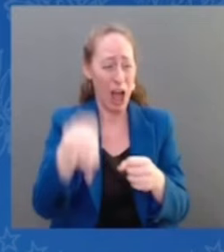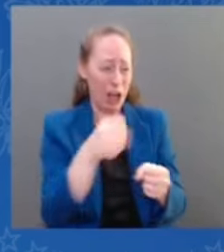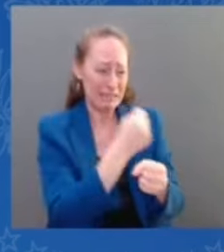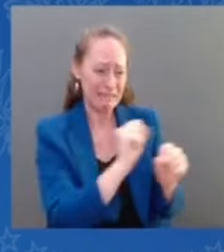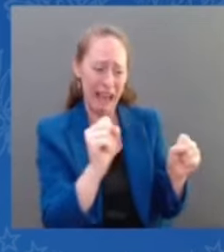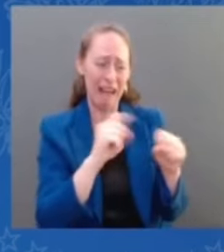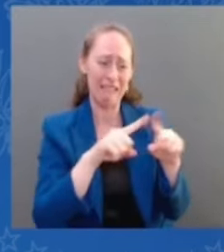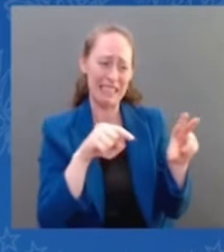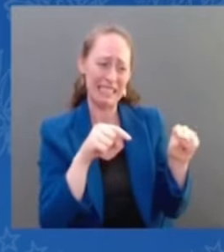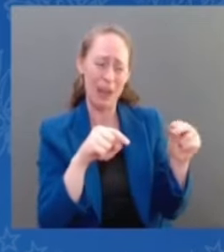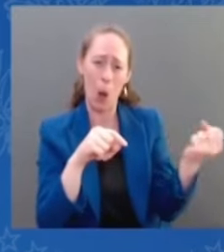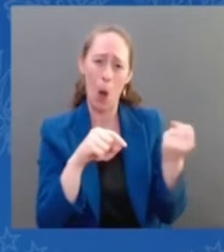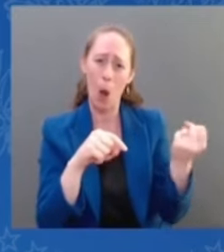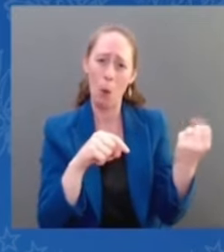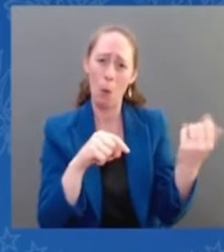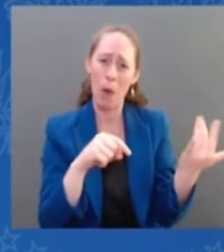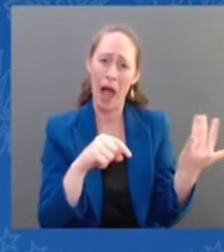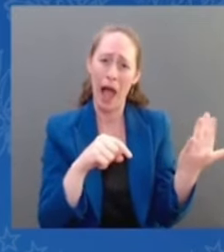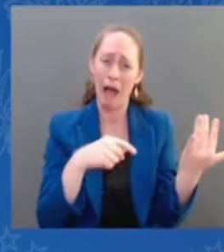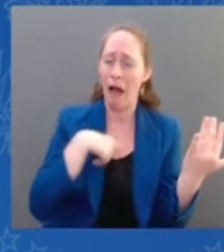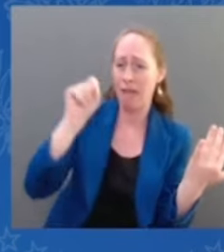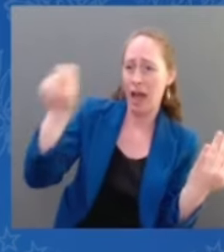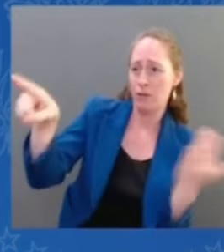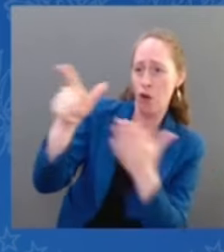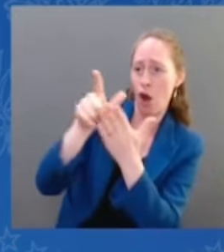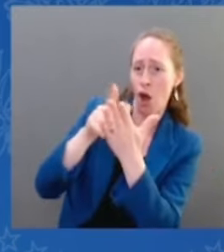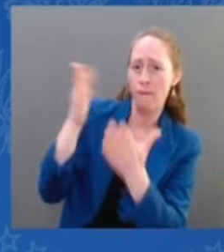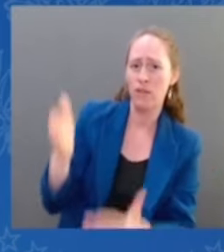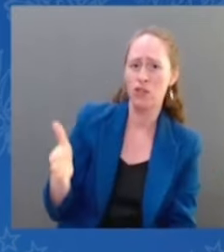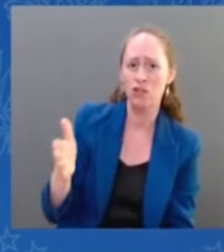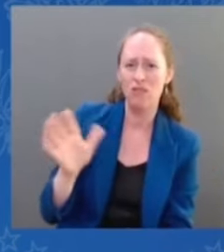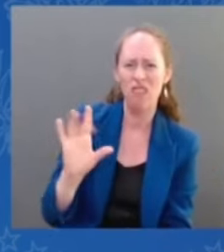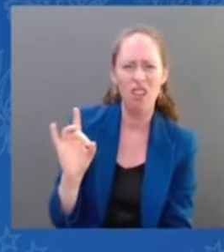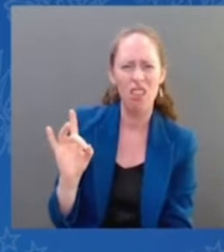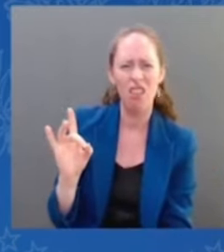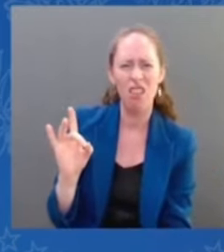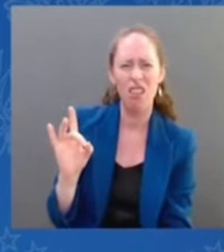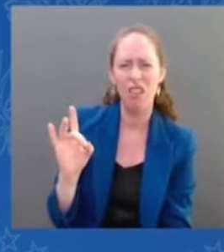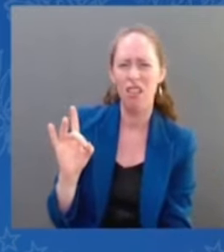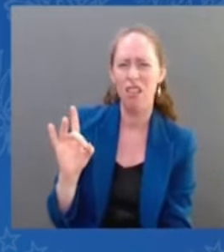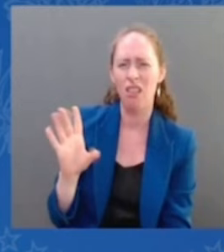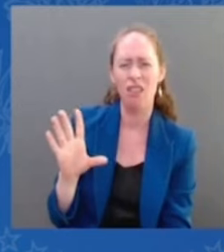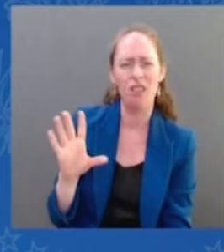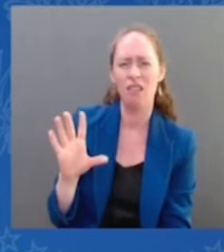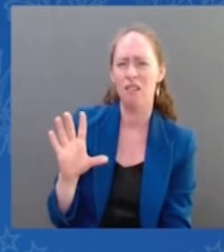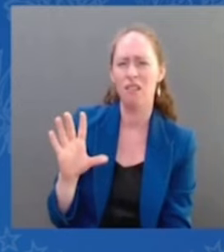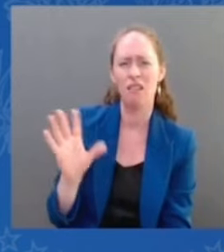I don't care what your position is. It's outrageous. And it's dangerous.